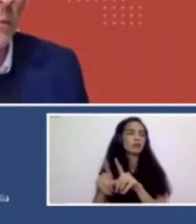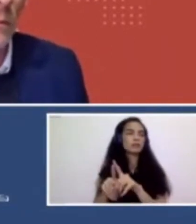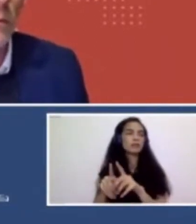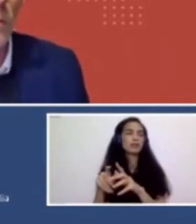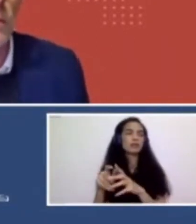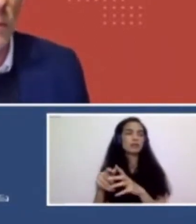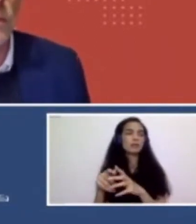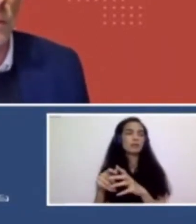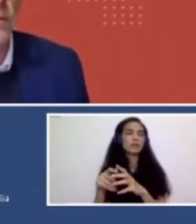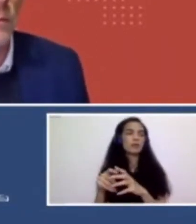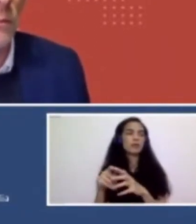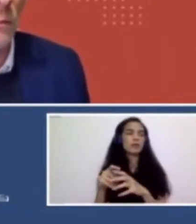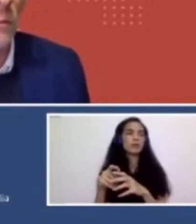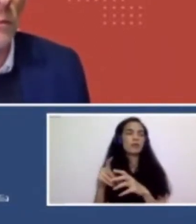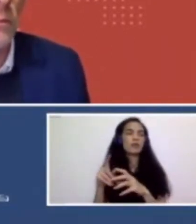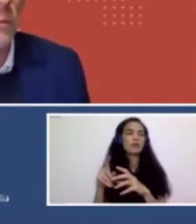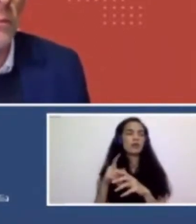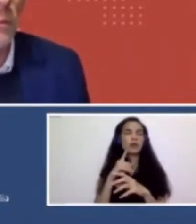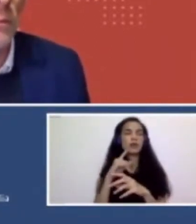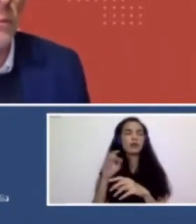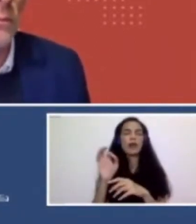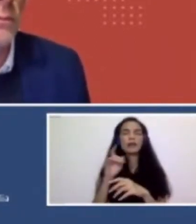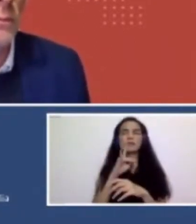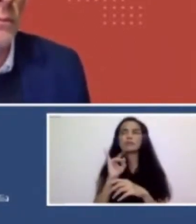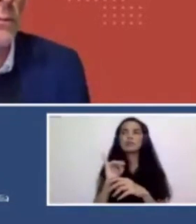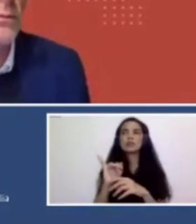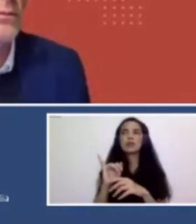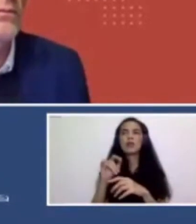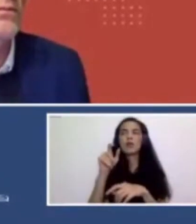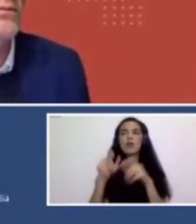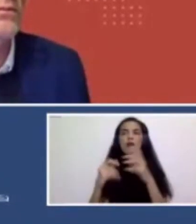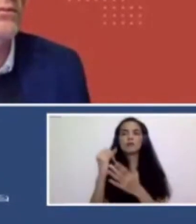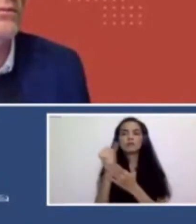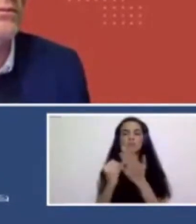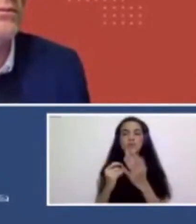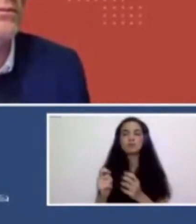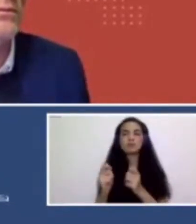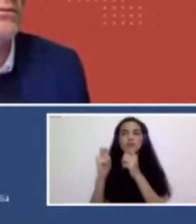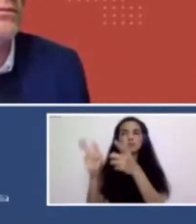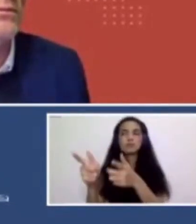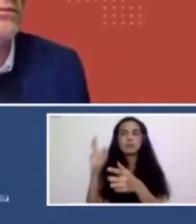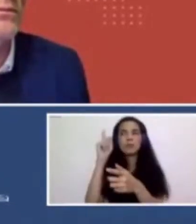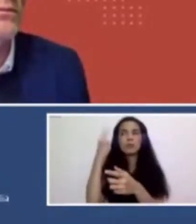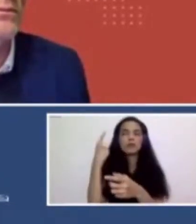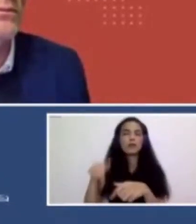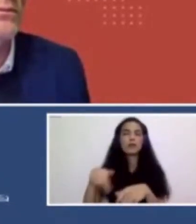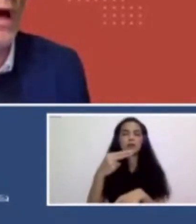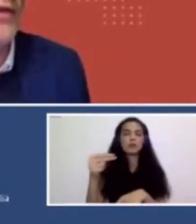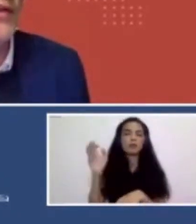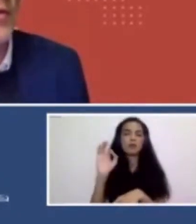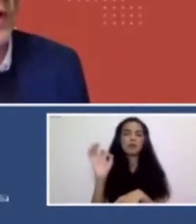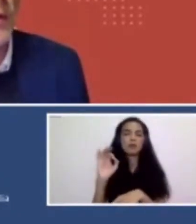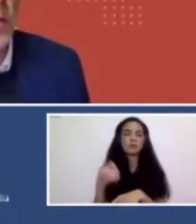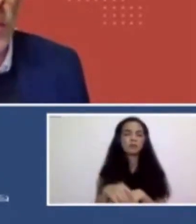proposals to the government. That's, that's the thing. That's probably, uh, one of the big difference. Um, if I